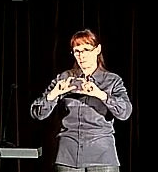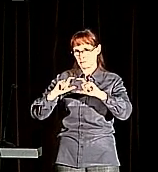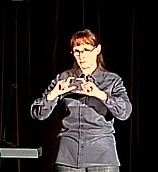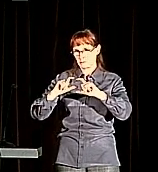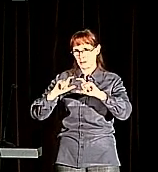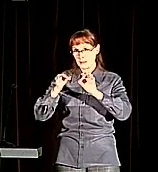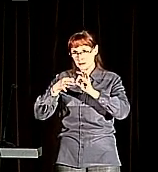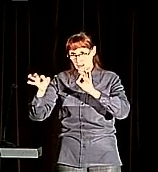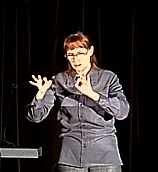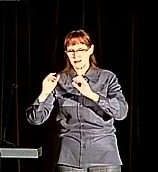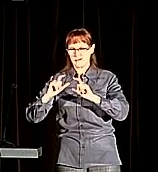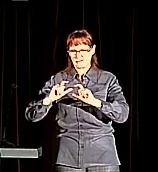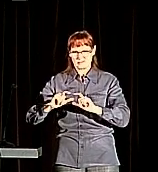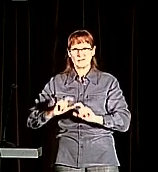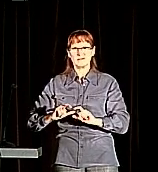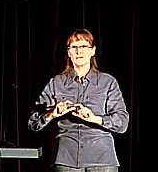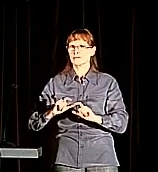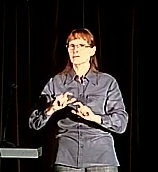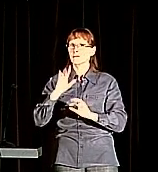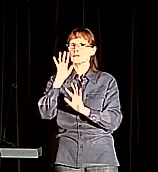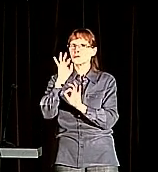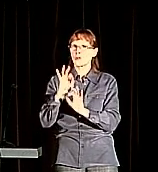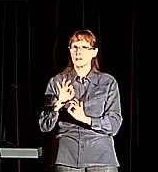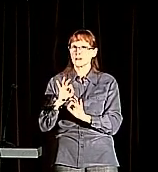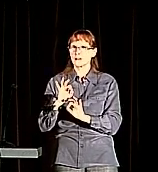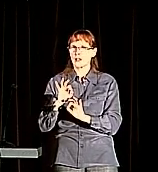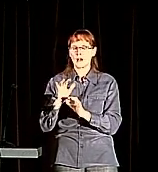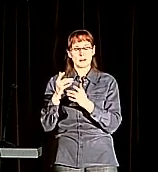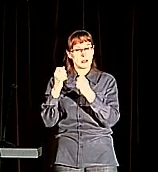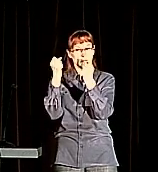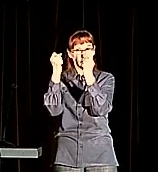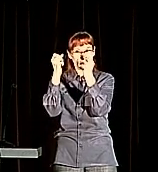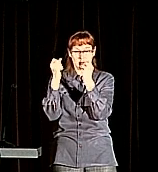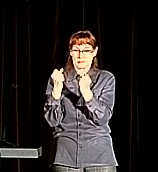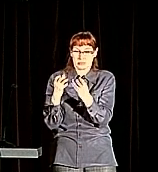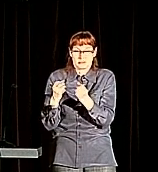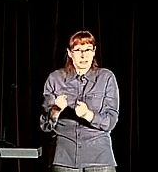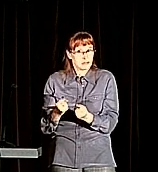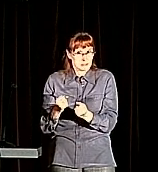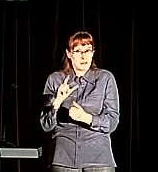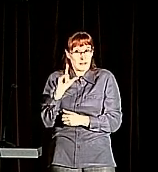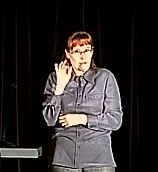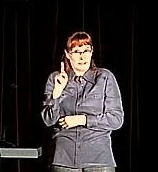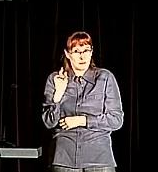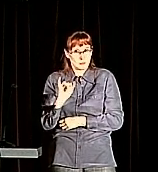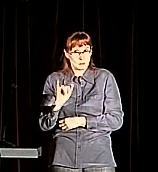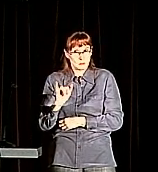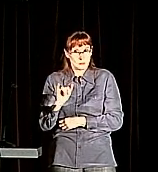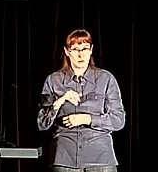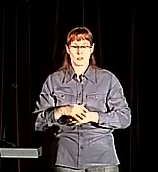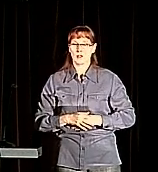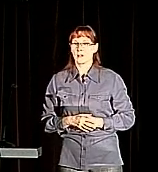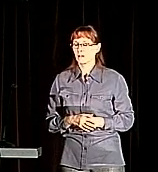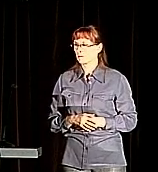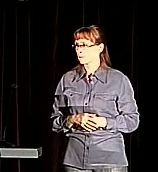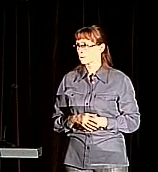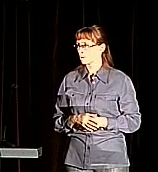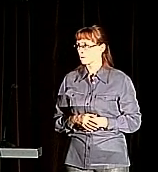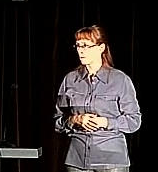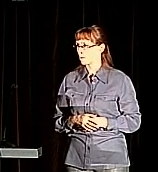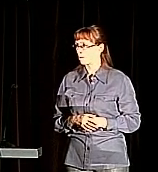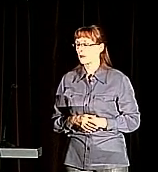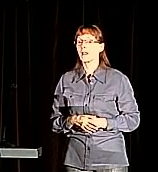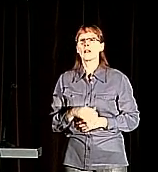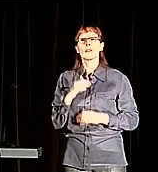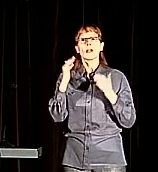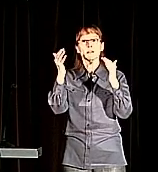everything, everything is done through sign language. And that little motor window allows vetters to say,